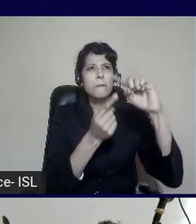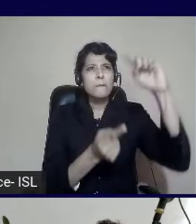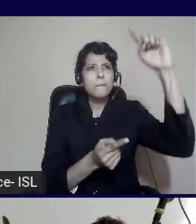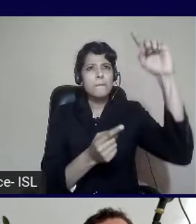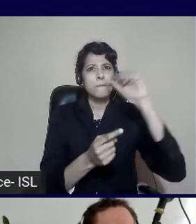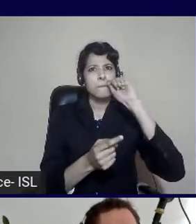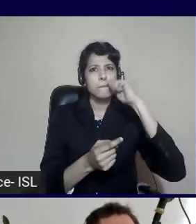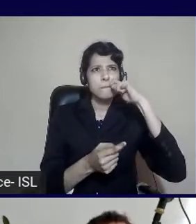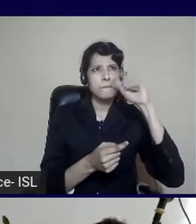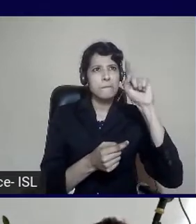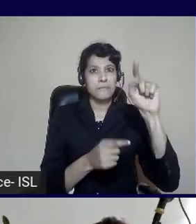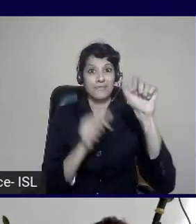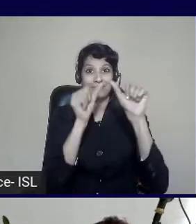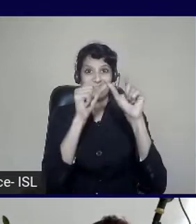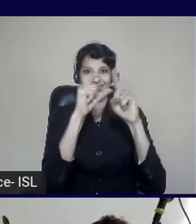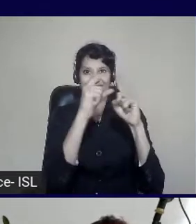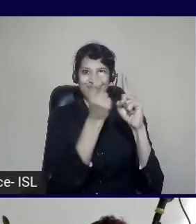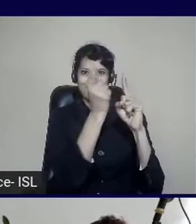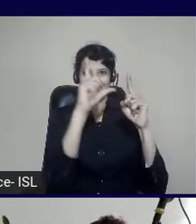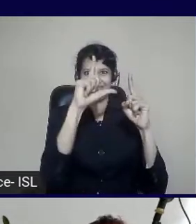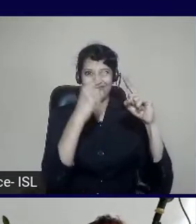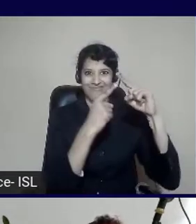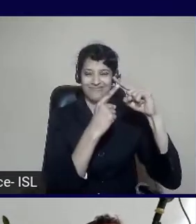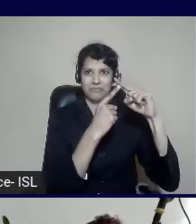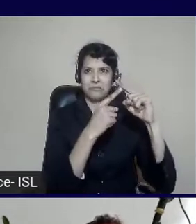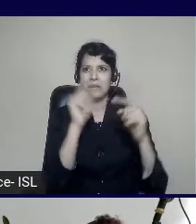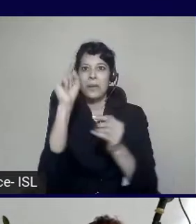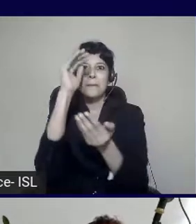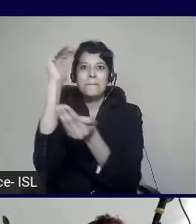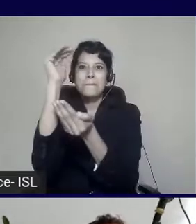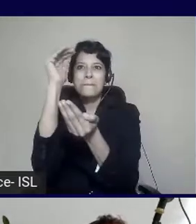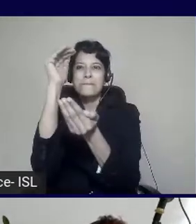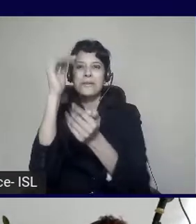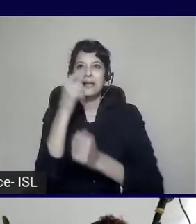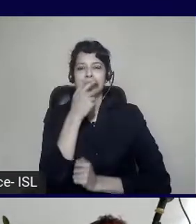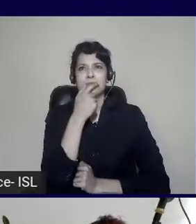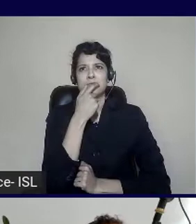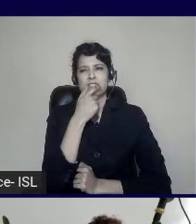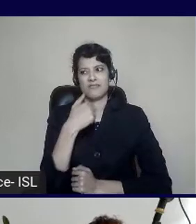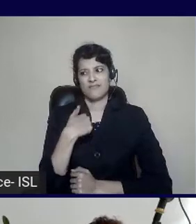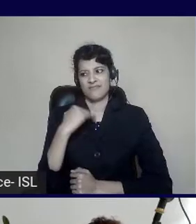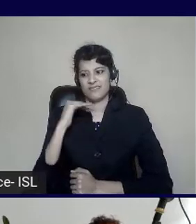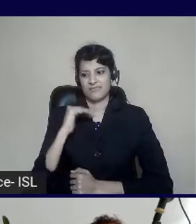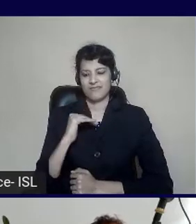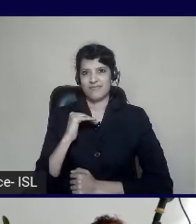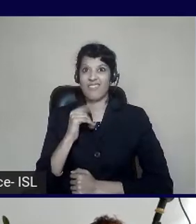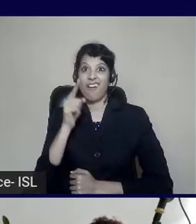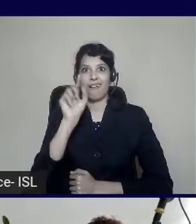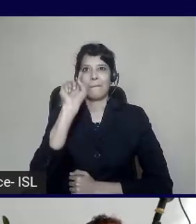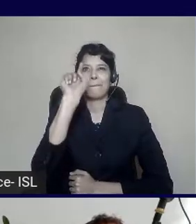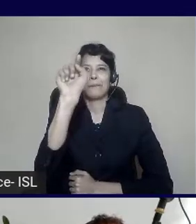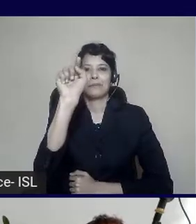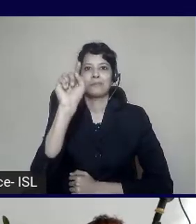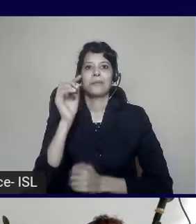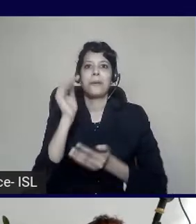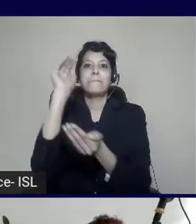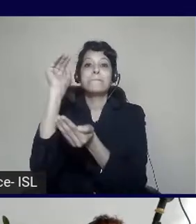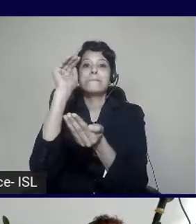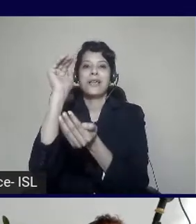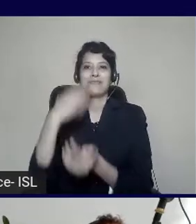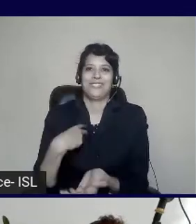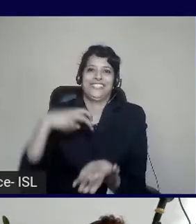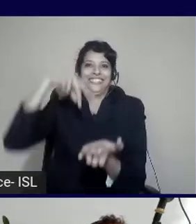tall adult. I'm closer. I'm like the heart of a six-year-old. So let me put the baby there. And I put the baby there, and I jumped onto it.